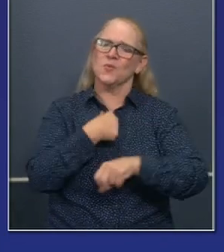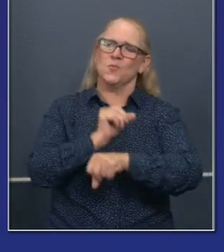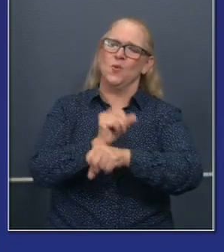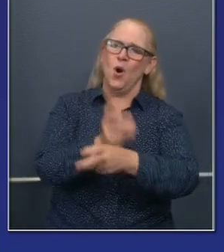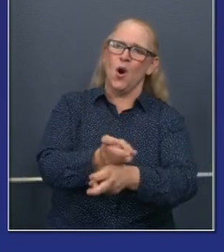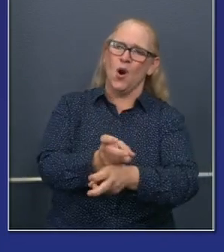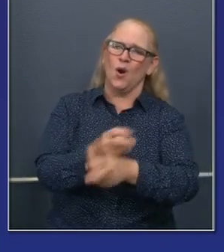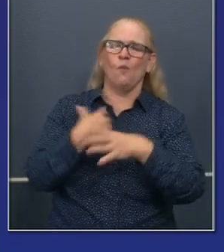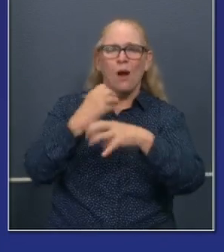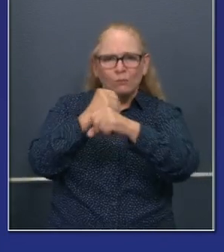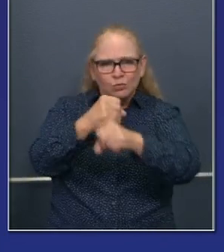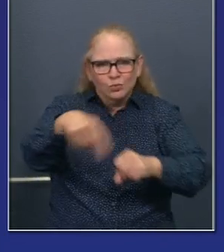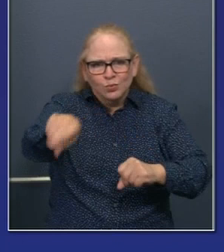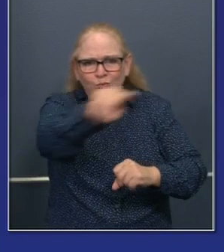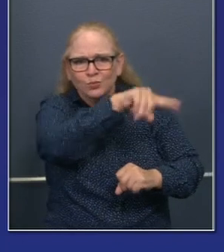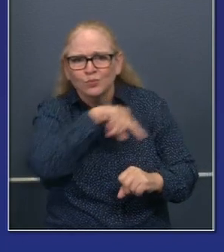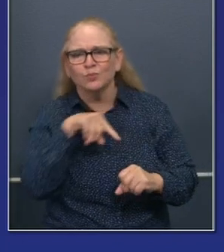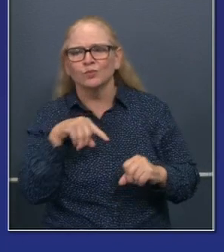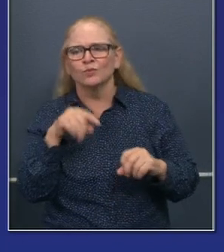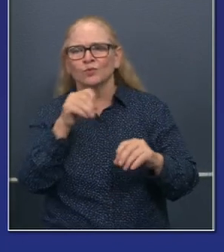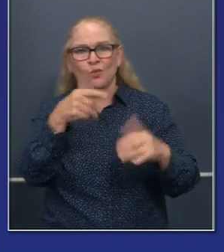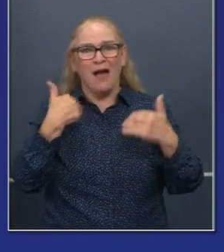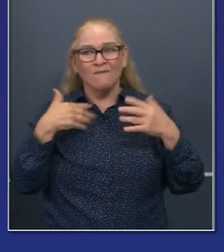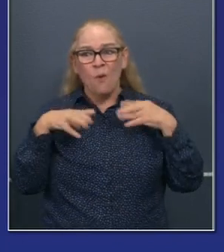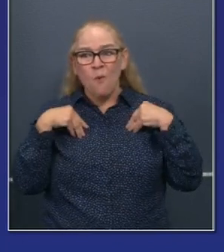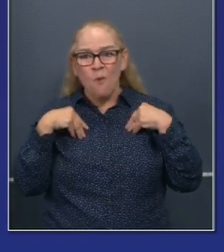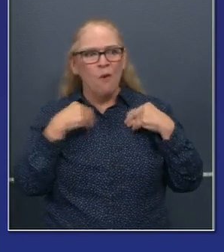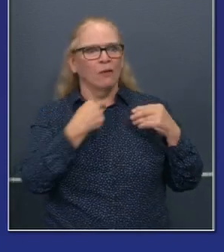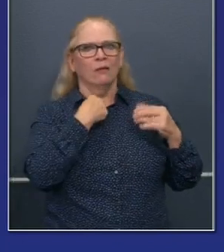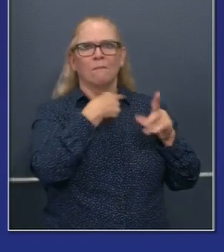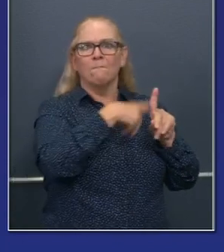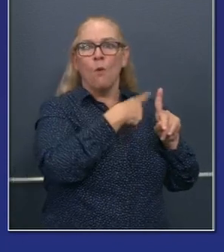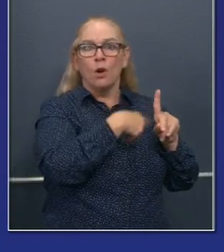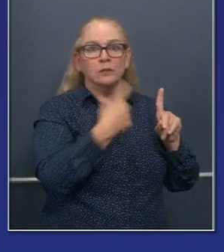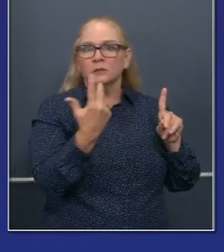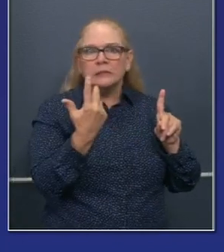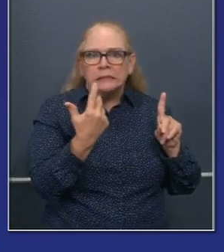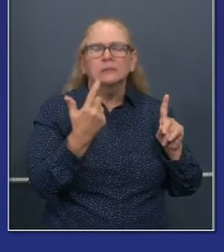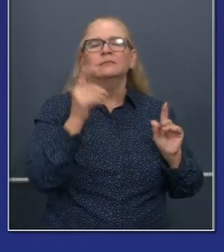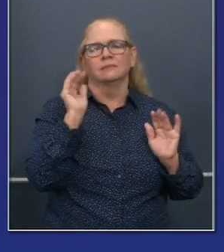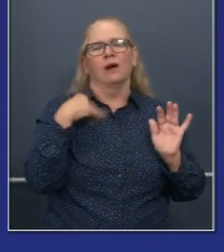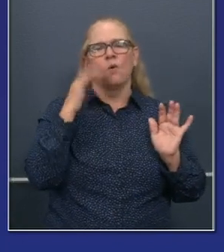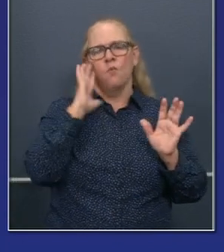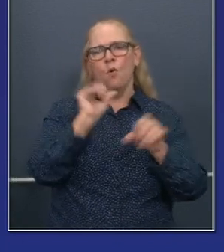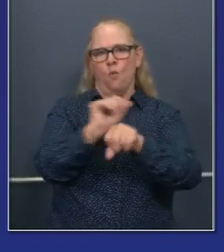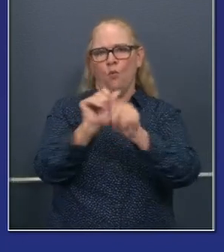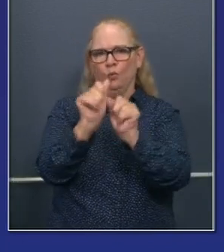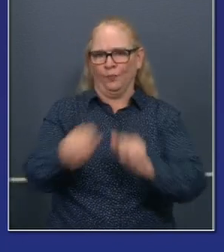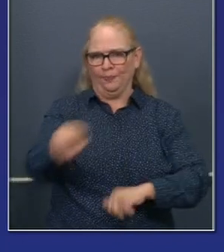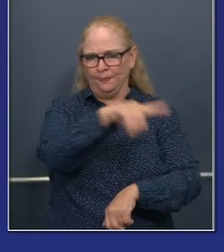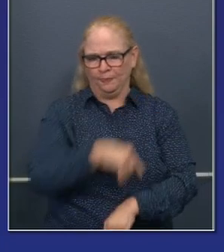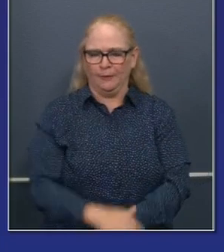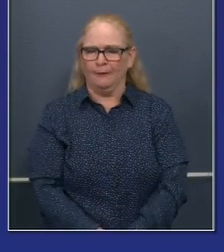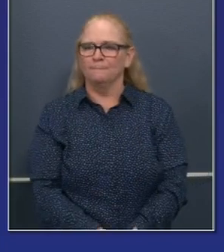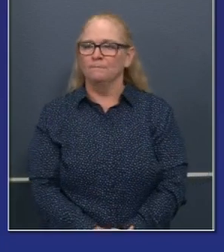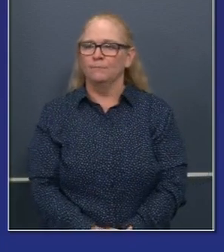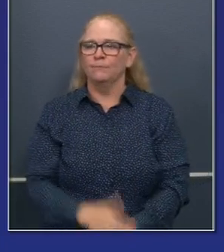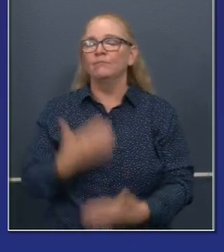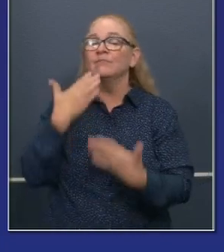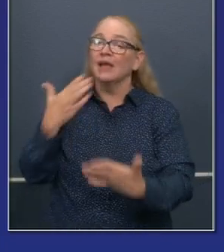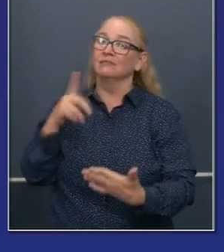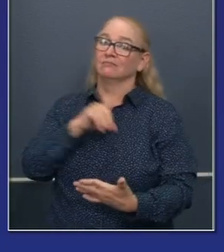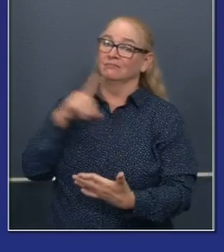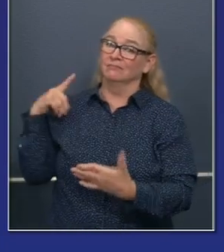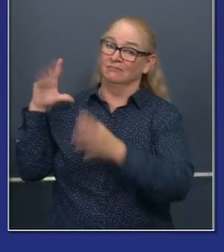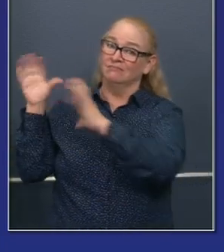support. Look, no one's been more supportive than the California legislature. Uh, and I want to just thank legislative leadership, uh,